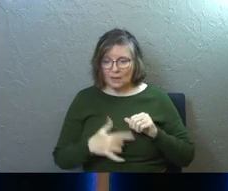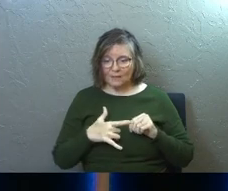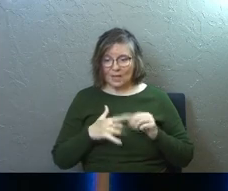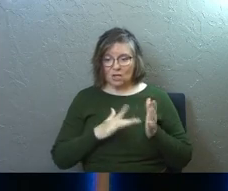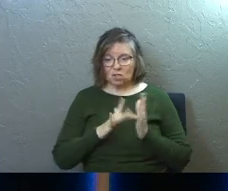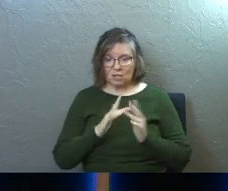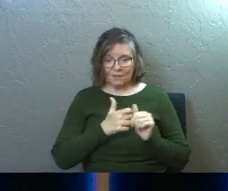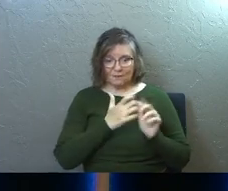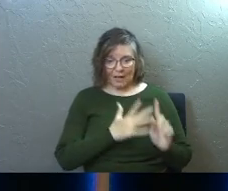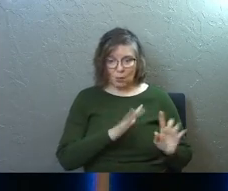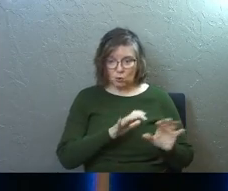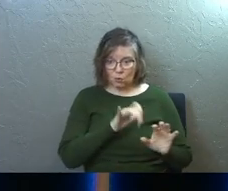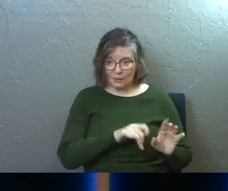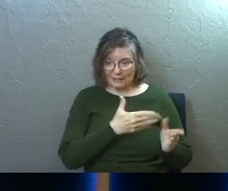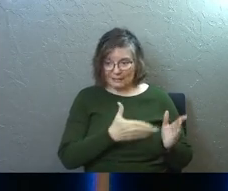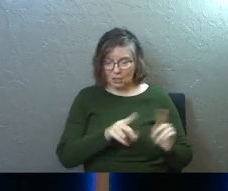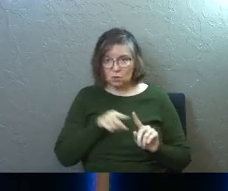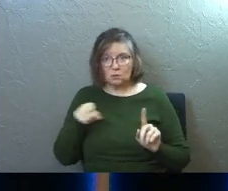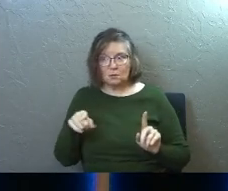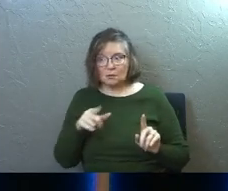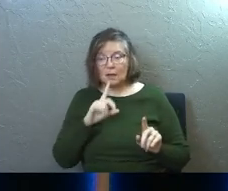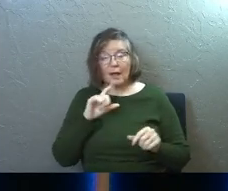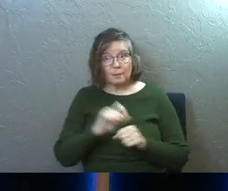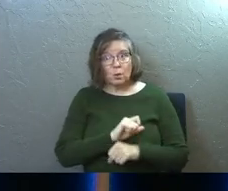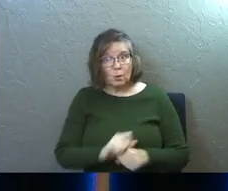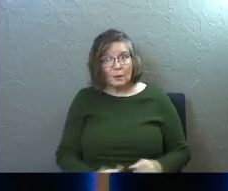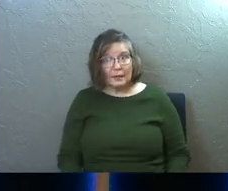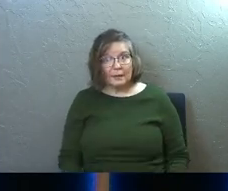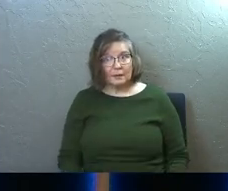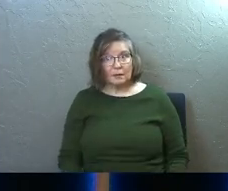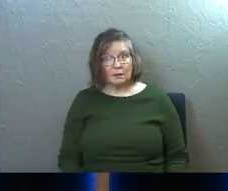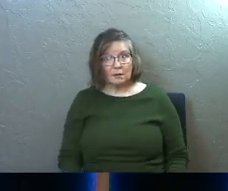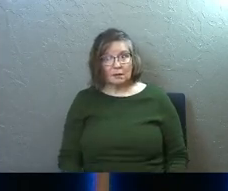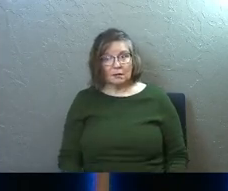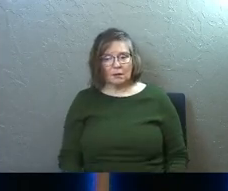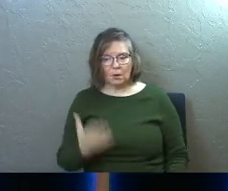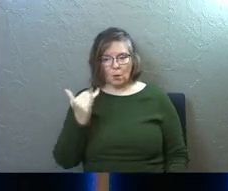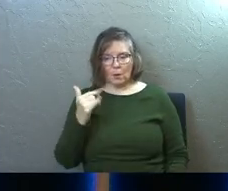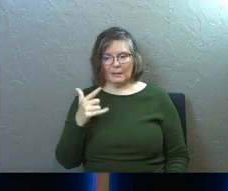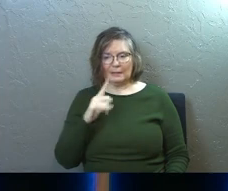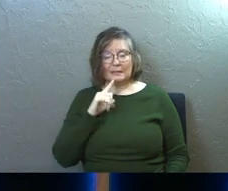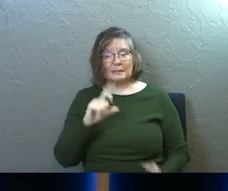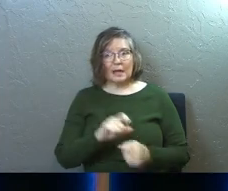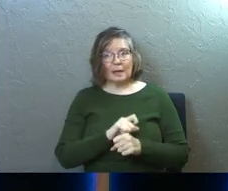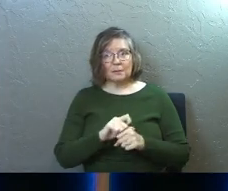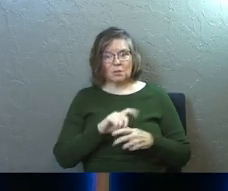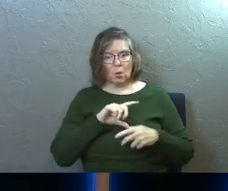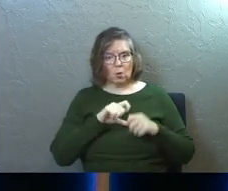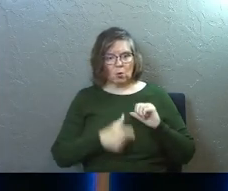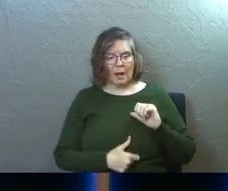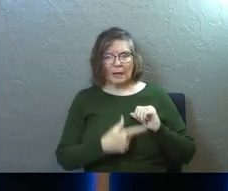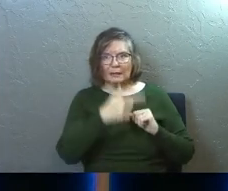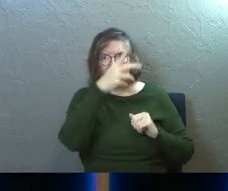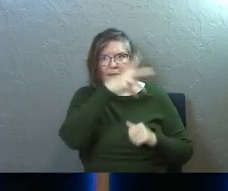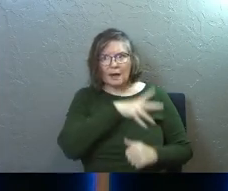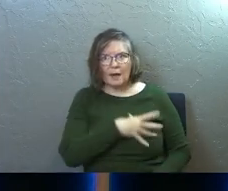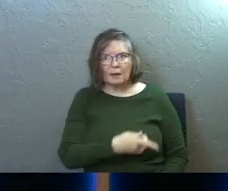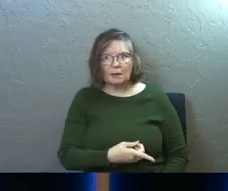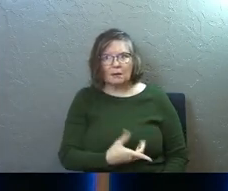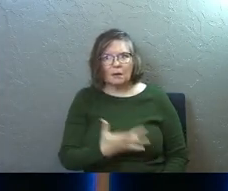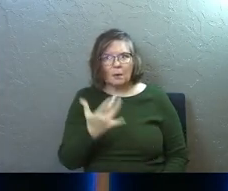that a Jesus follower would do this thing. Absolutely. Why didn't this absolutely wreck this guy?